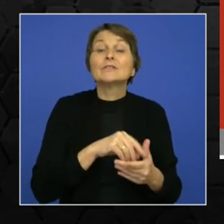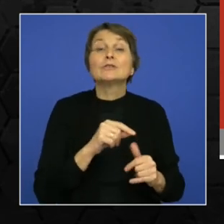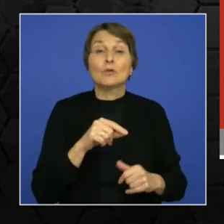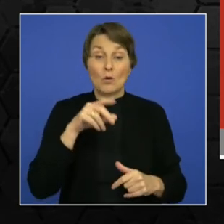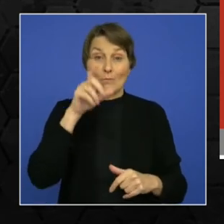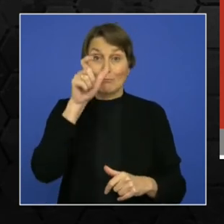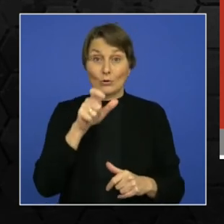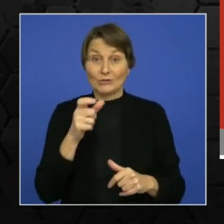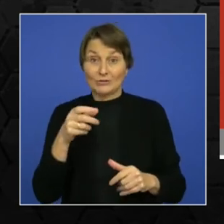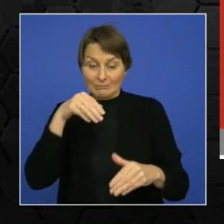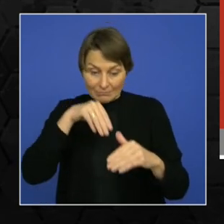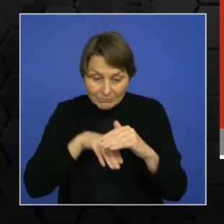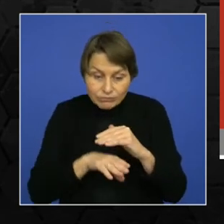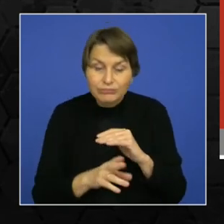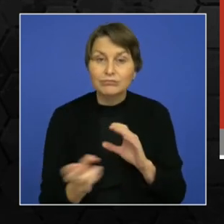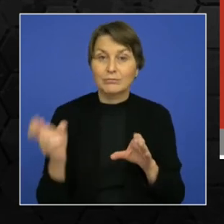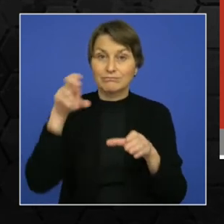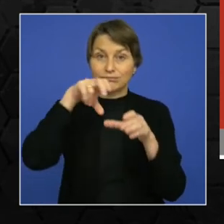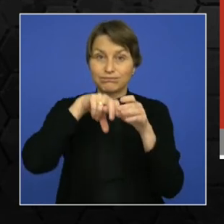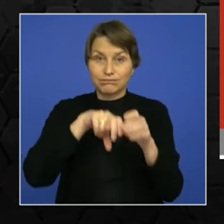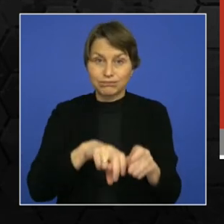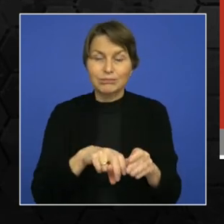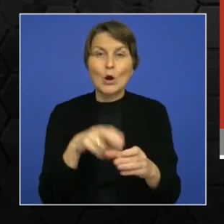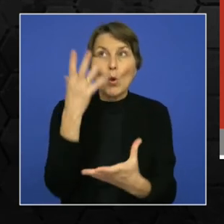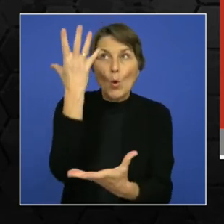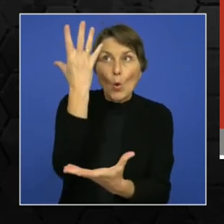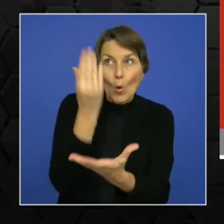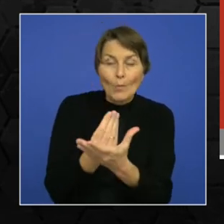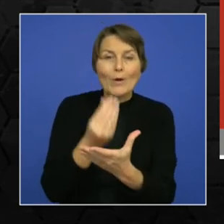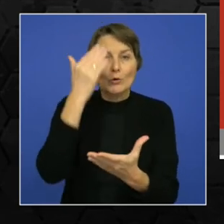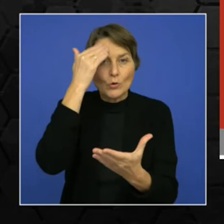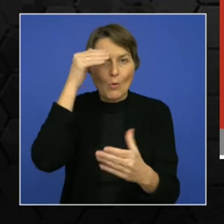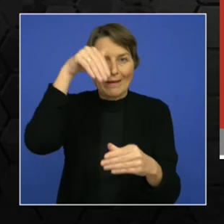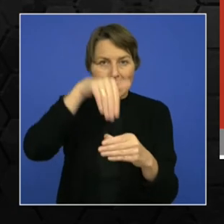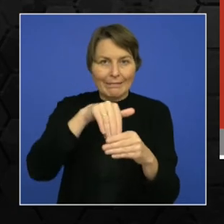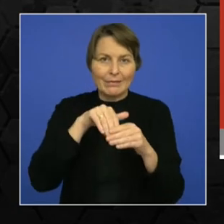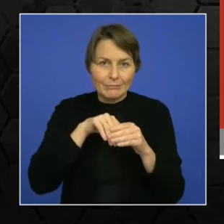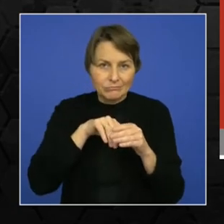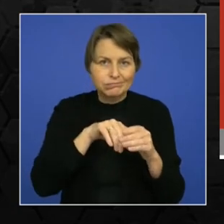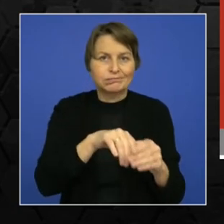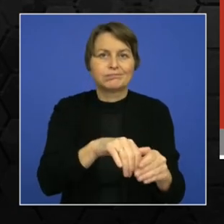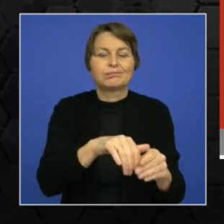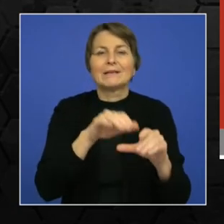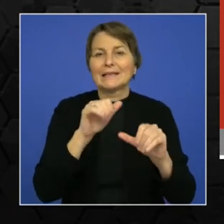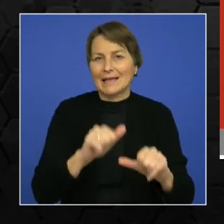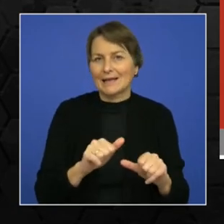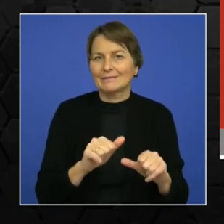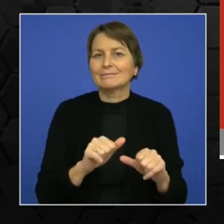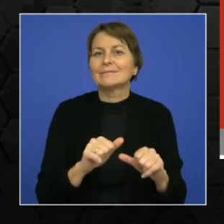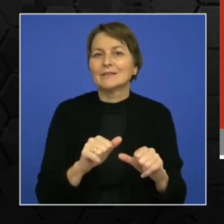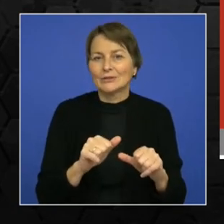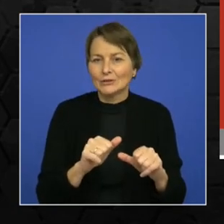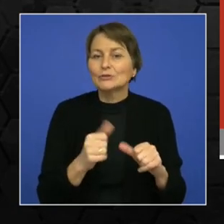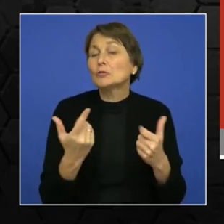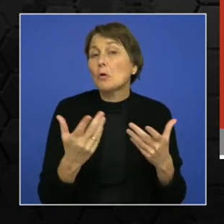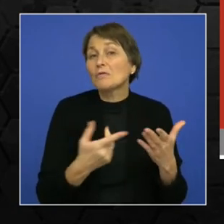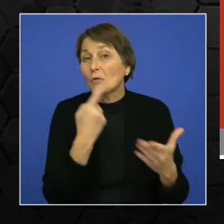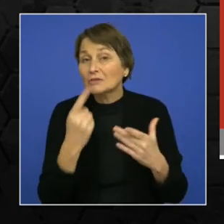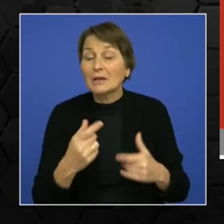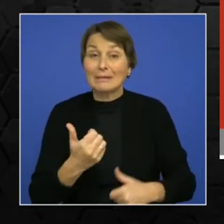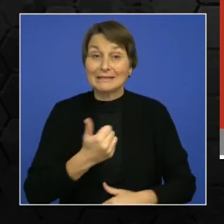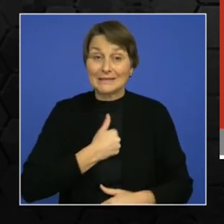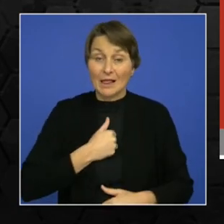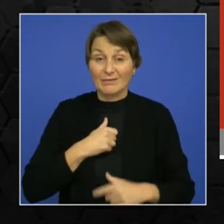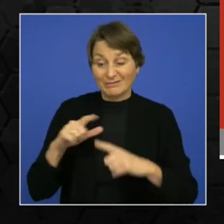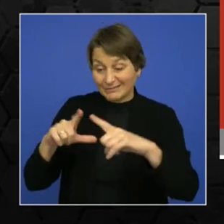is scanned by a transport operator, which in this case is a kiosk, and it could be sort of either as a static or a handheld ticket machine or a barrier which